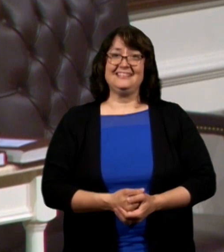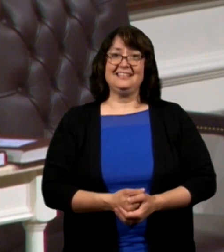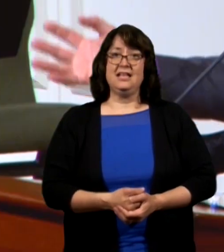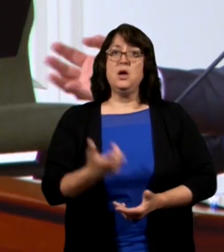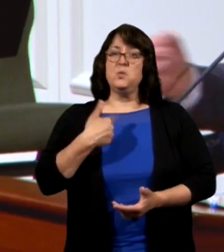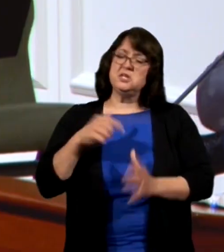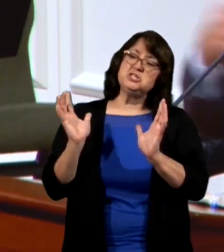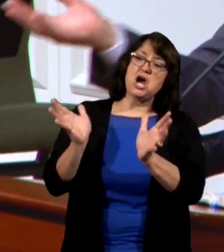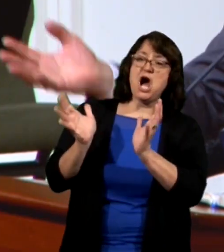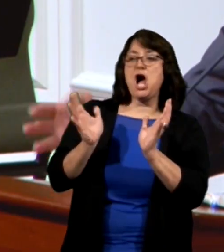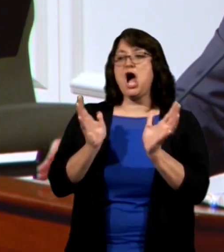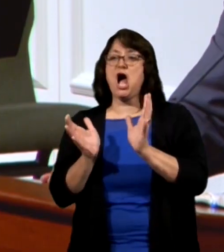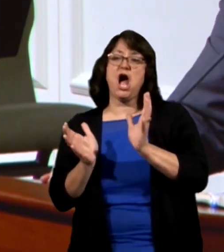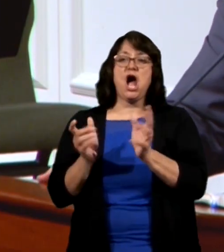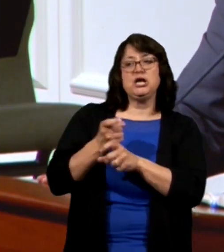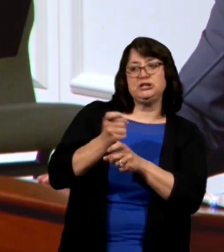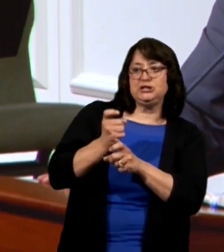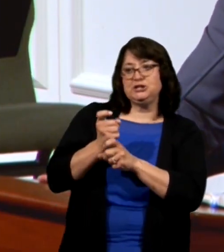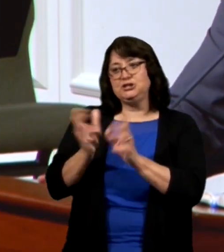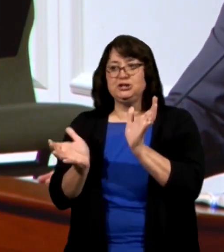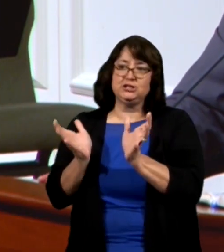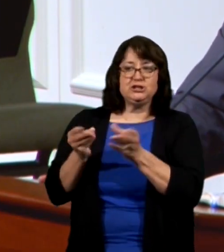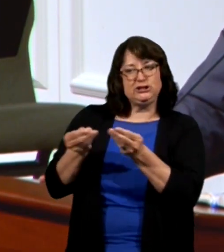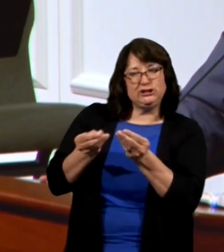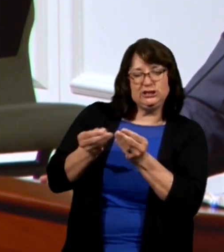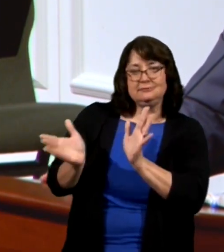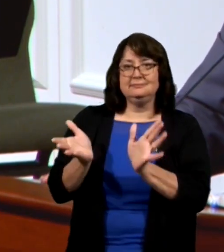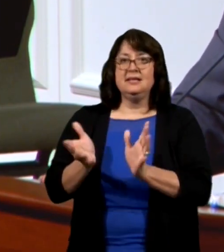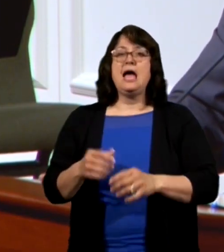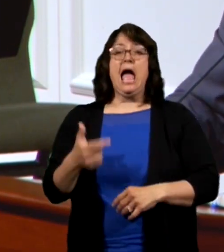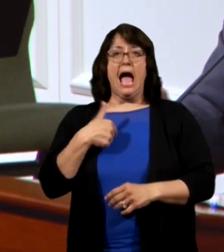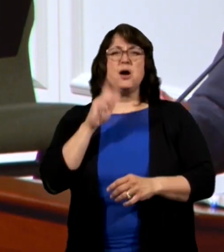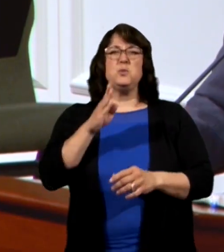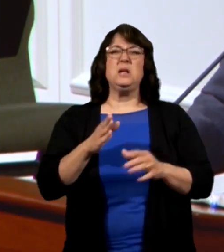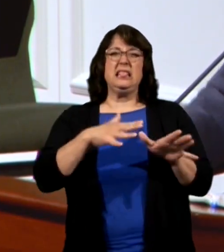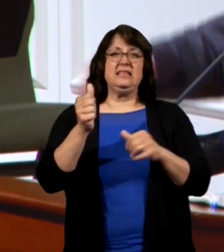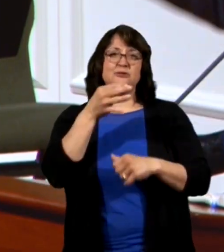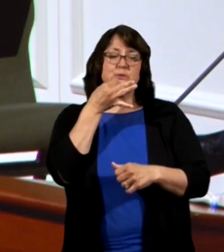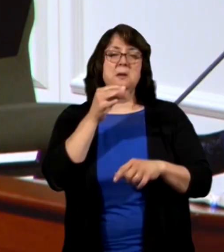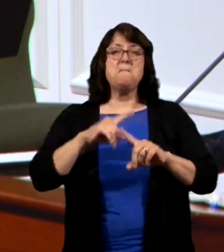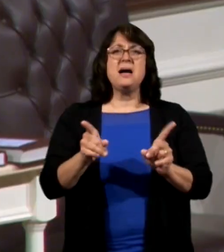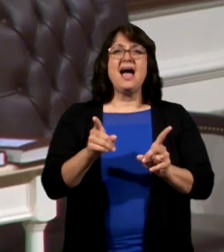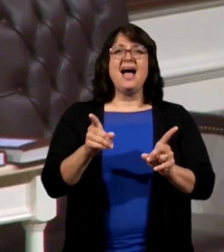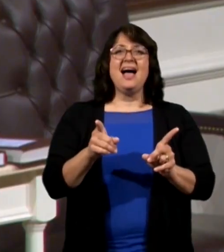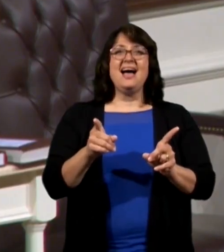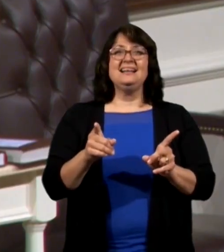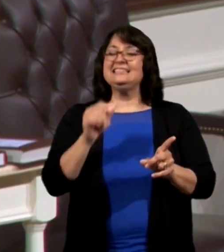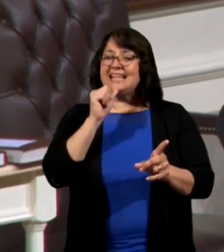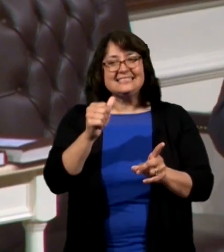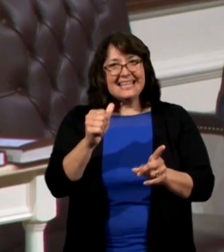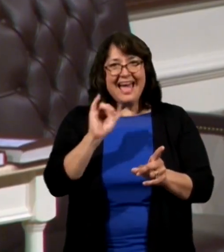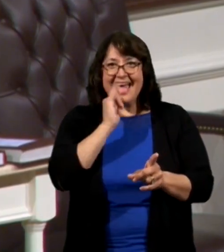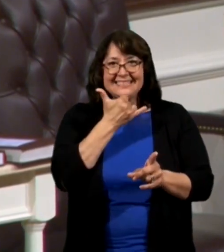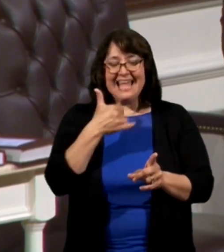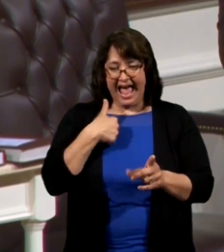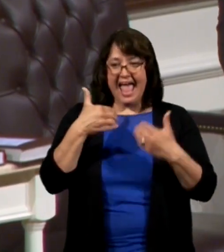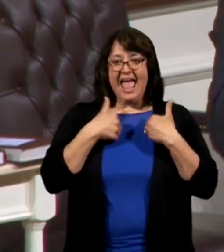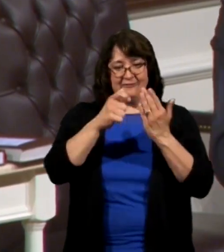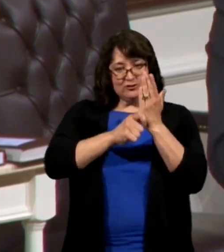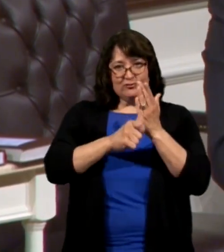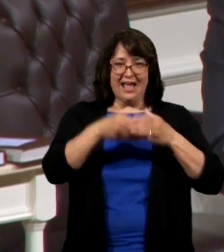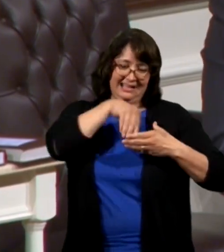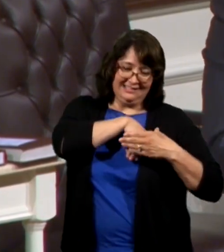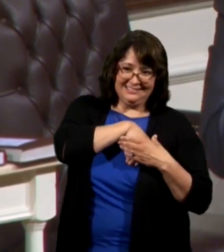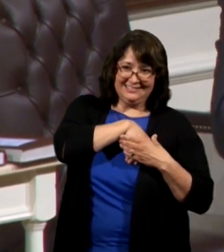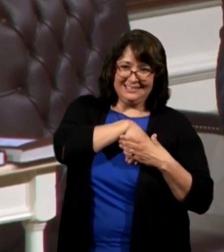we talk we kibitz a little bit I'm gonna get on down the road but it's not coinkydinky dinky that I have a track full